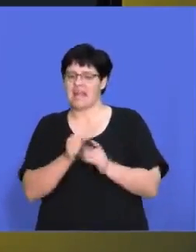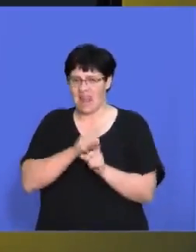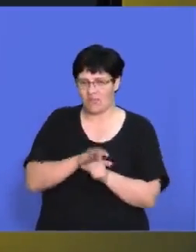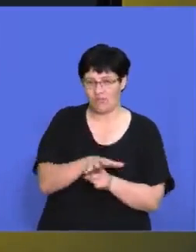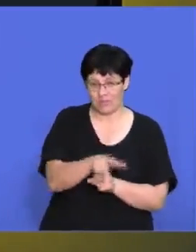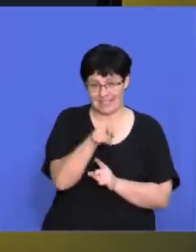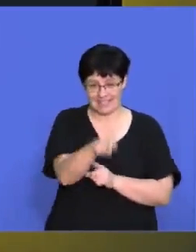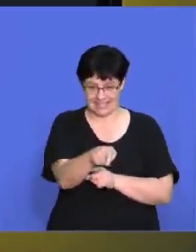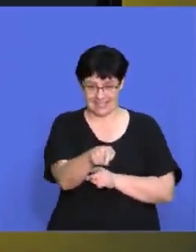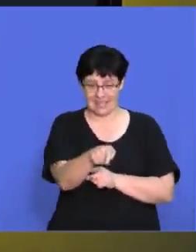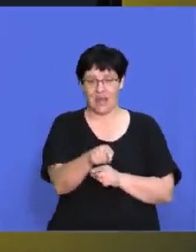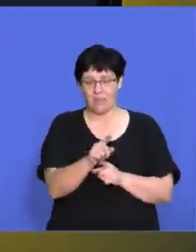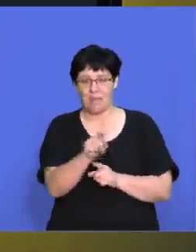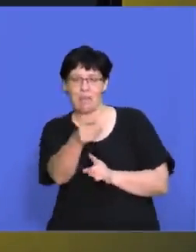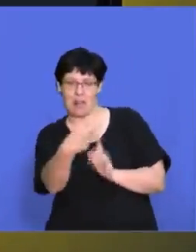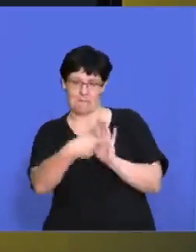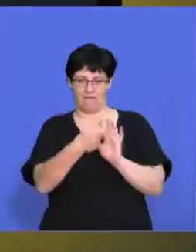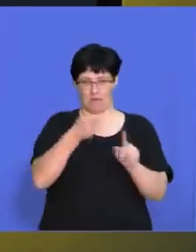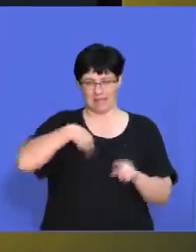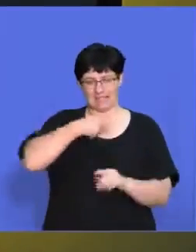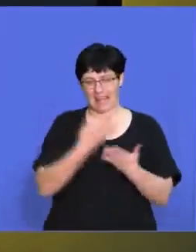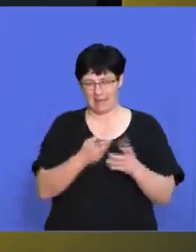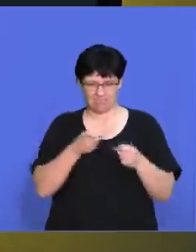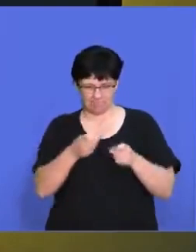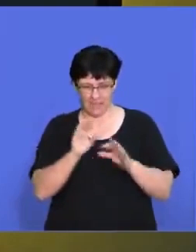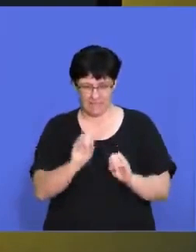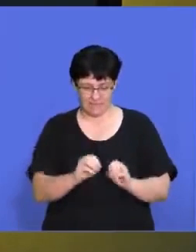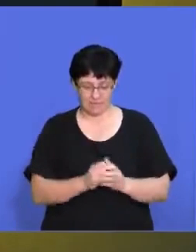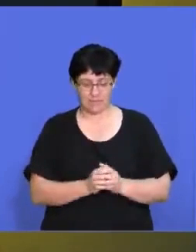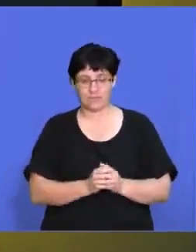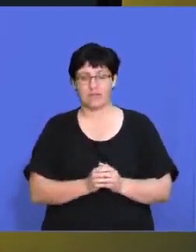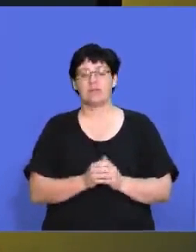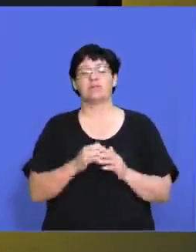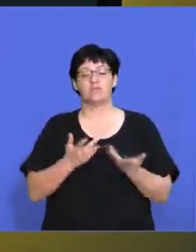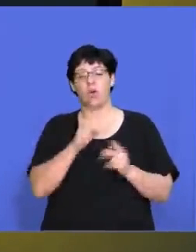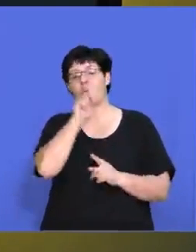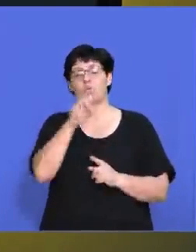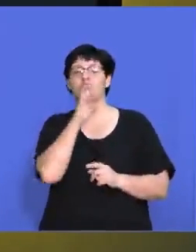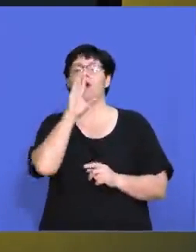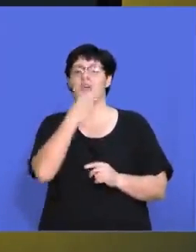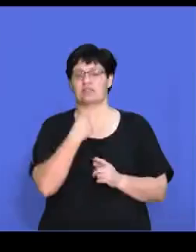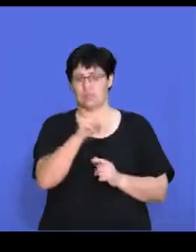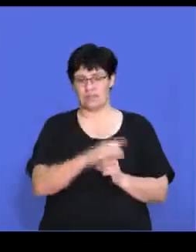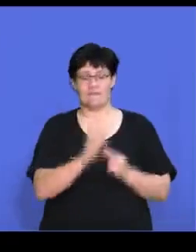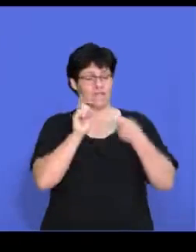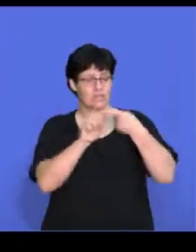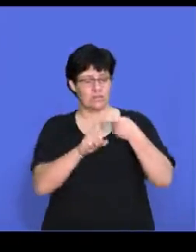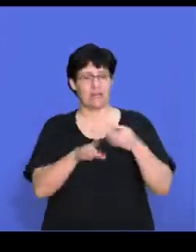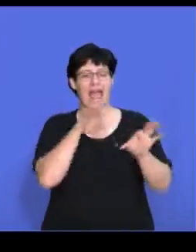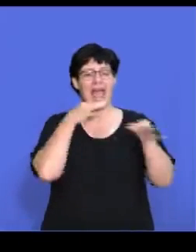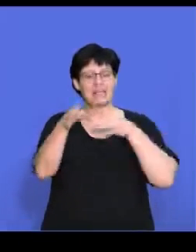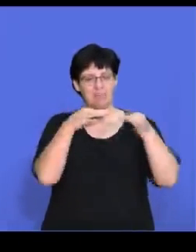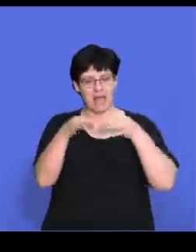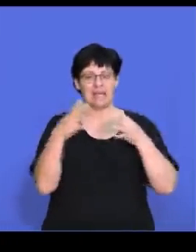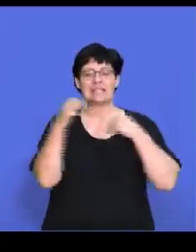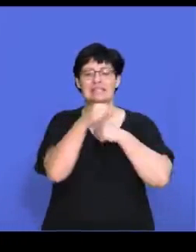we can influence a degree of control over it. So let's see what the question is going to ask from us. So the first question is,